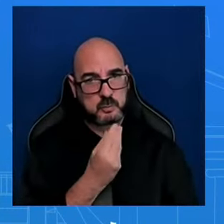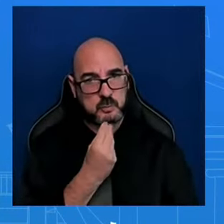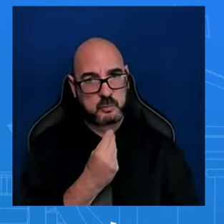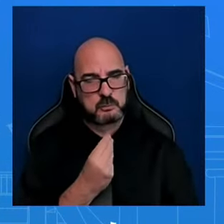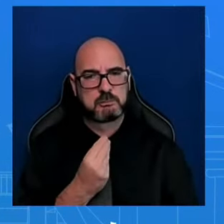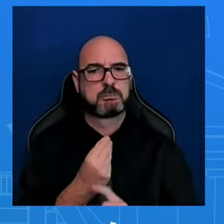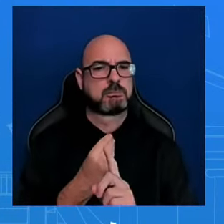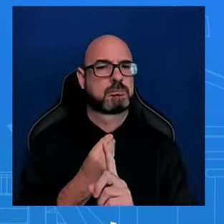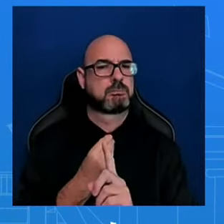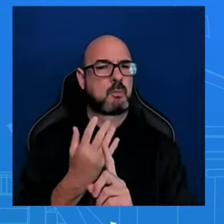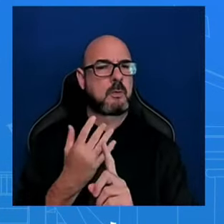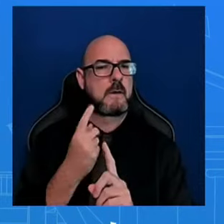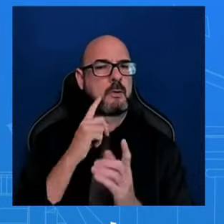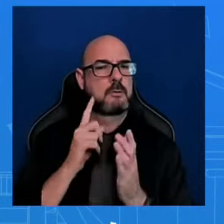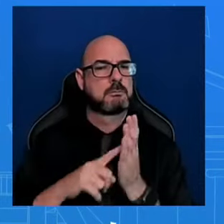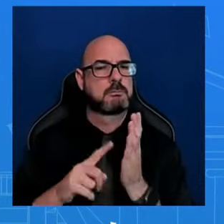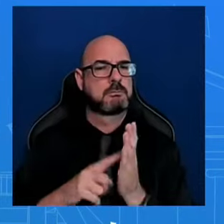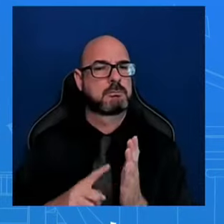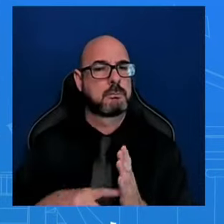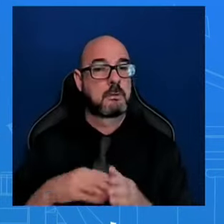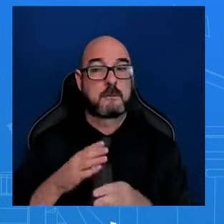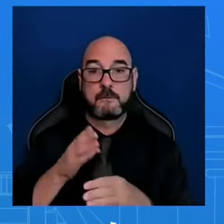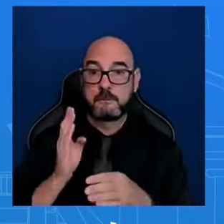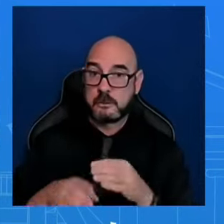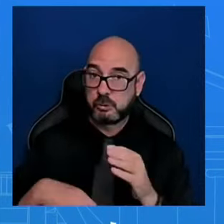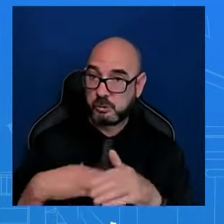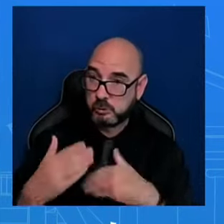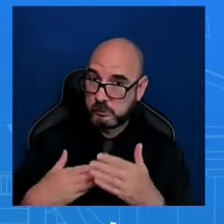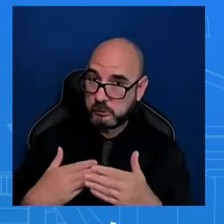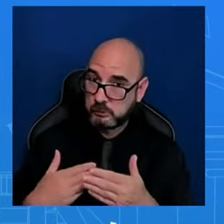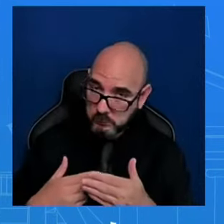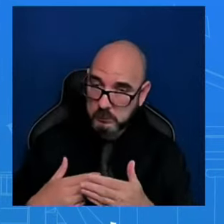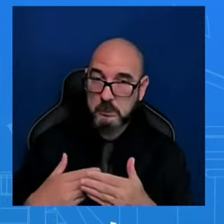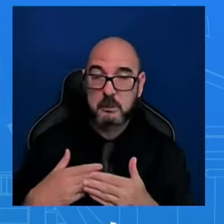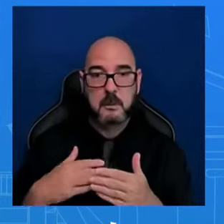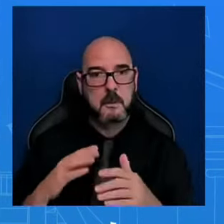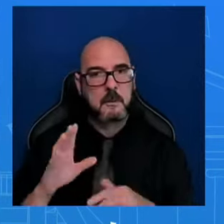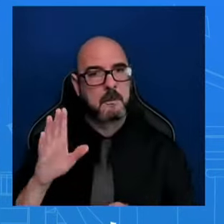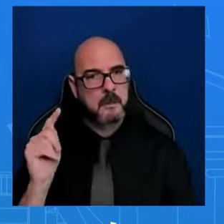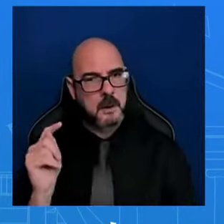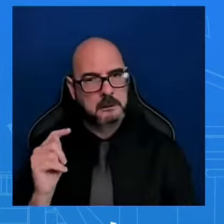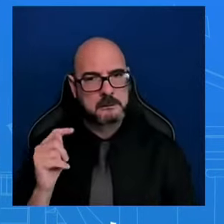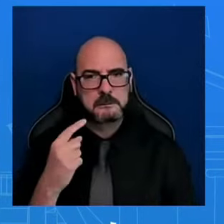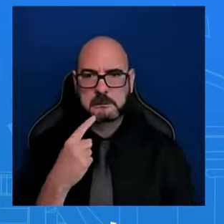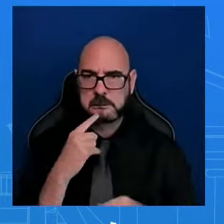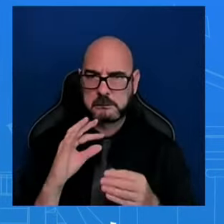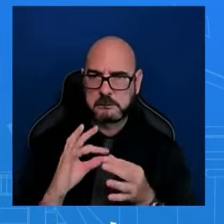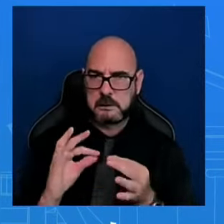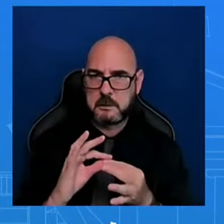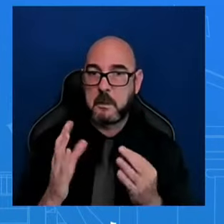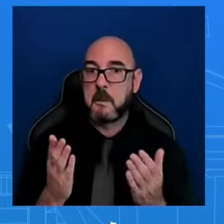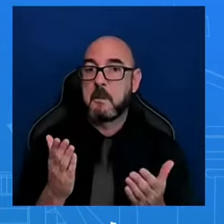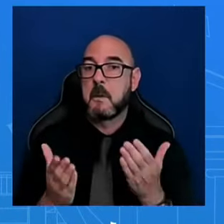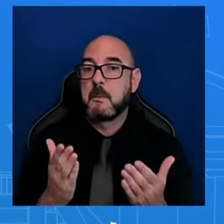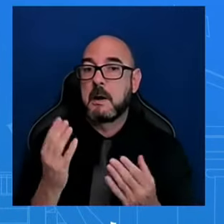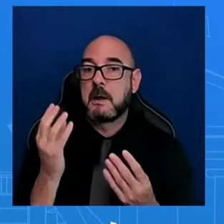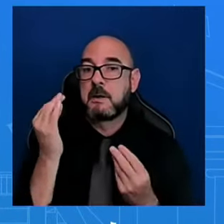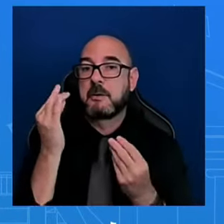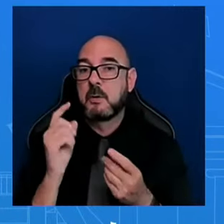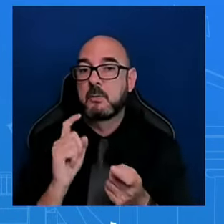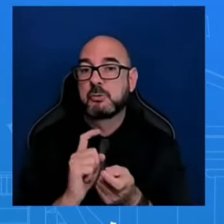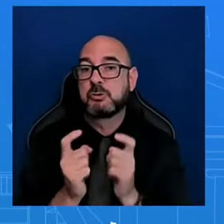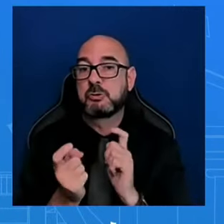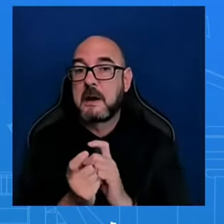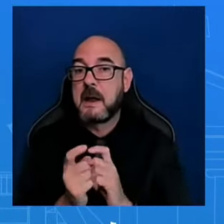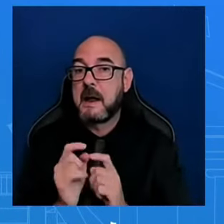And just now he said that the U.S. may consider a change if they don't make changes in Gaza within hours and days.